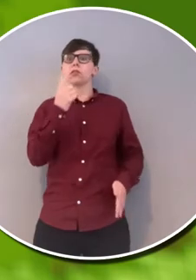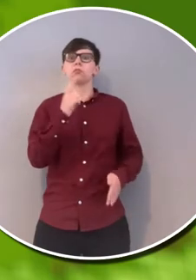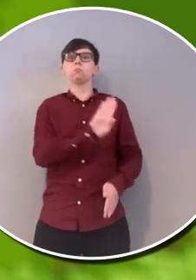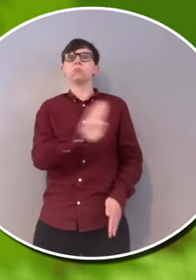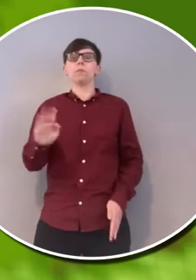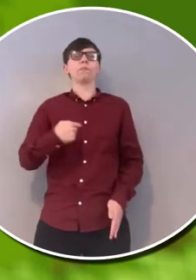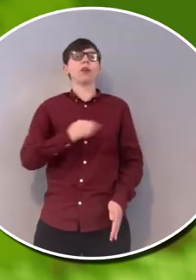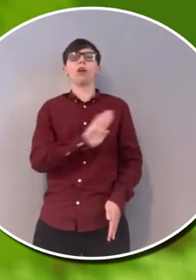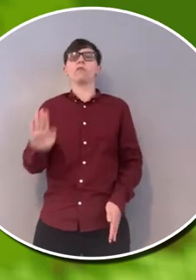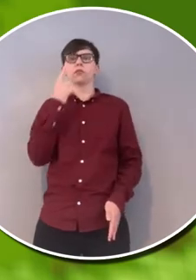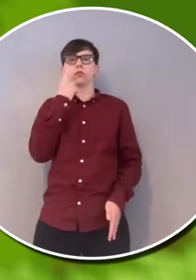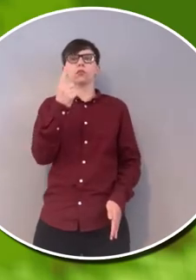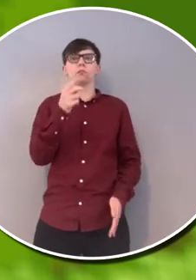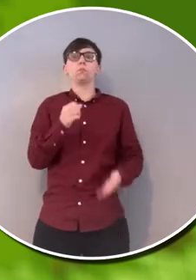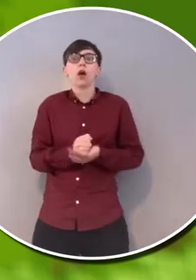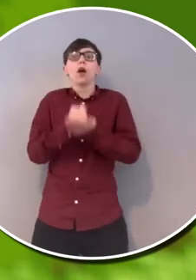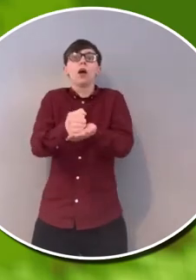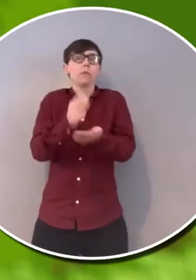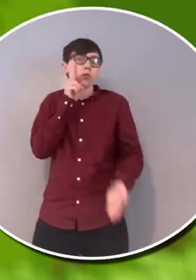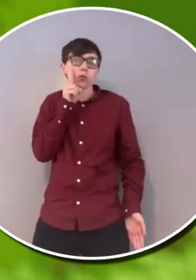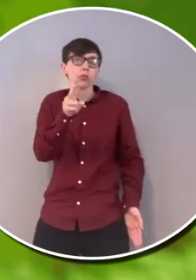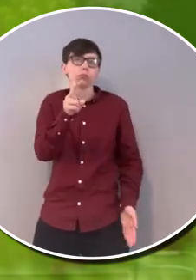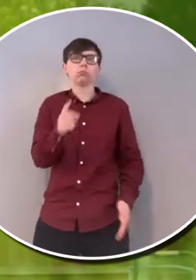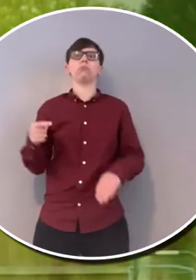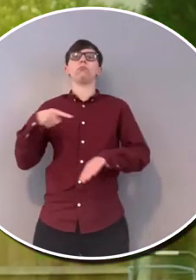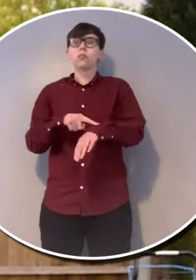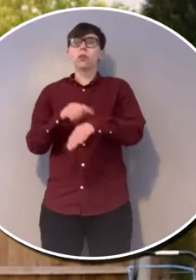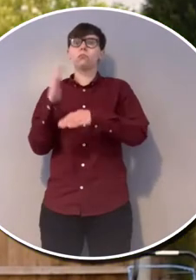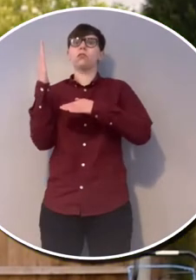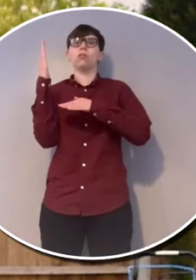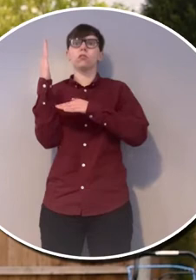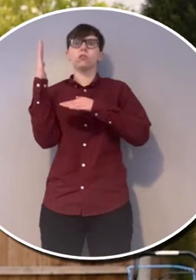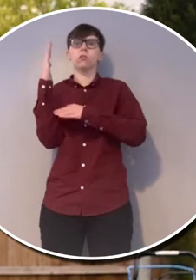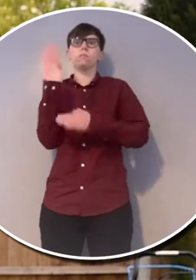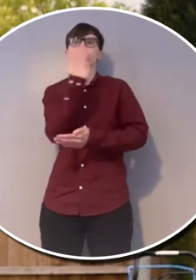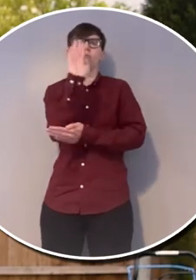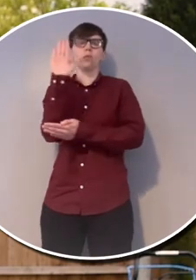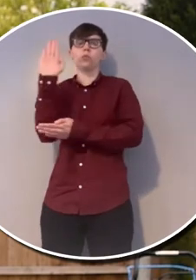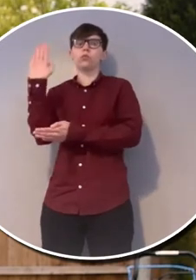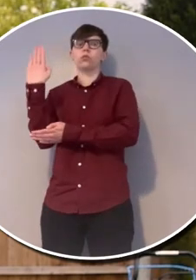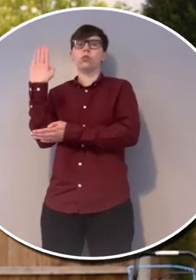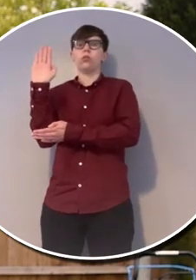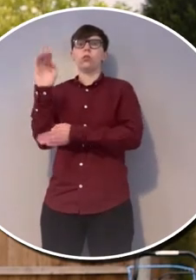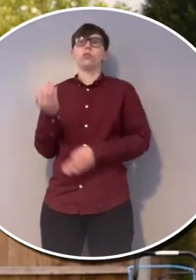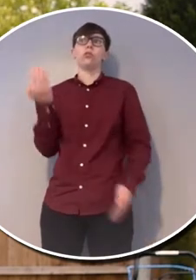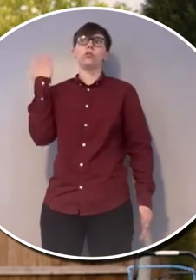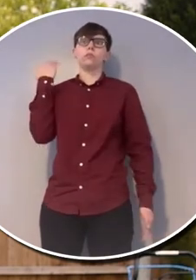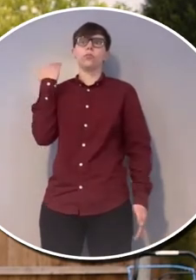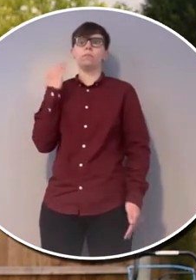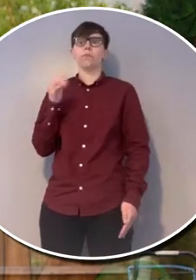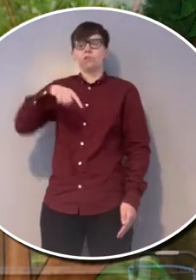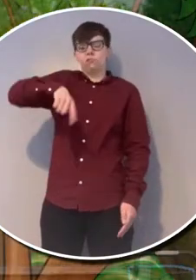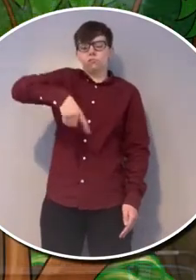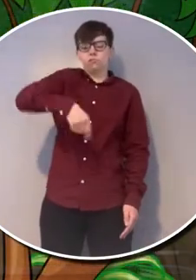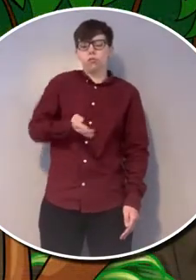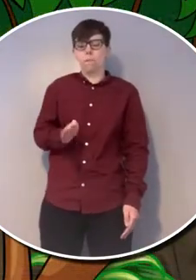Herbert said, no, I haven't seen him, but I will help you to look. By this time, they'd got to the middle of the woods,